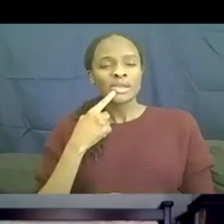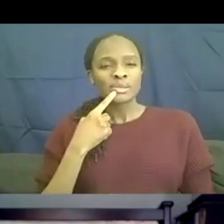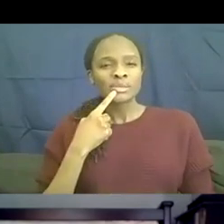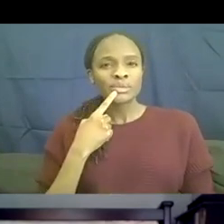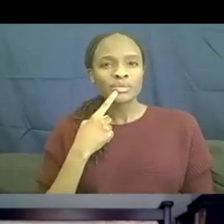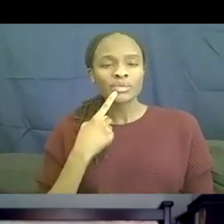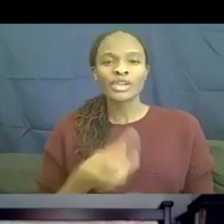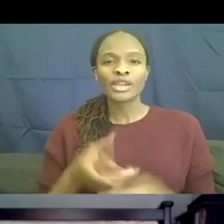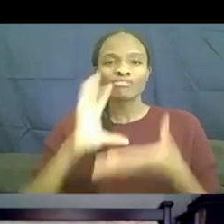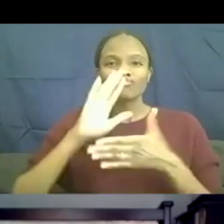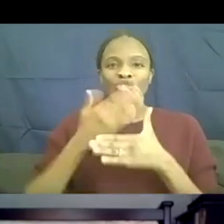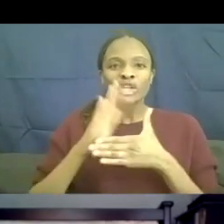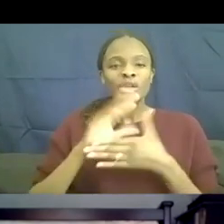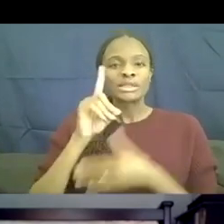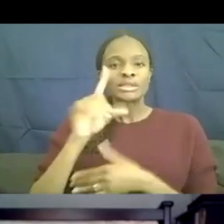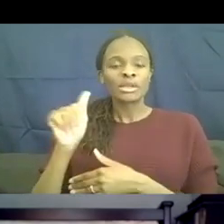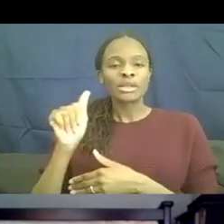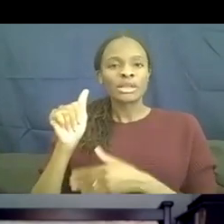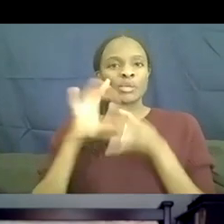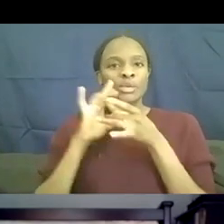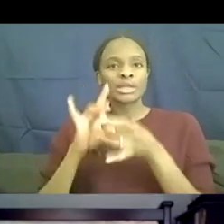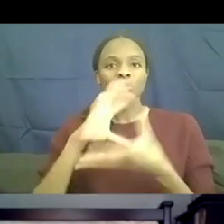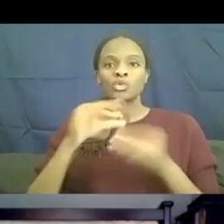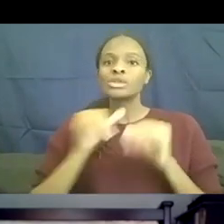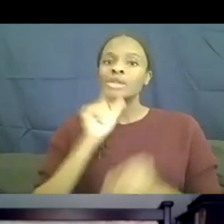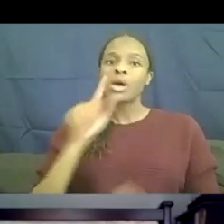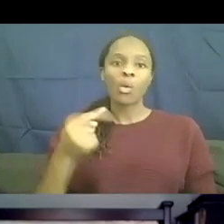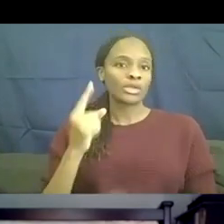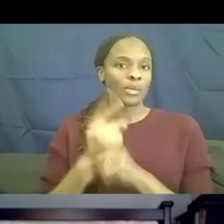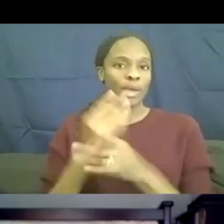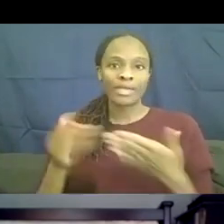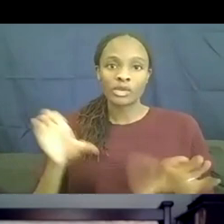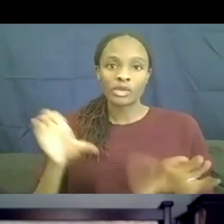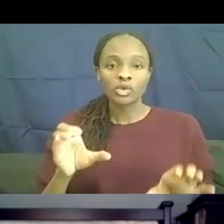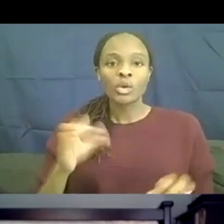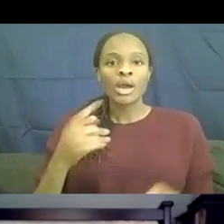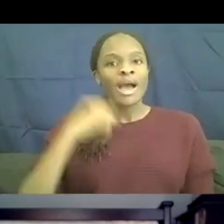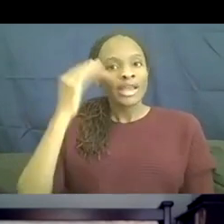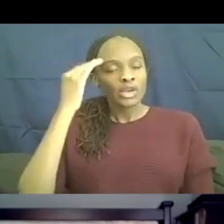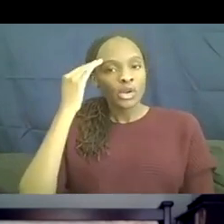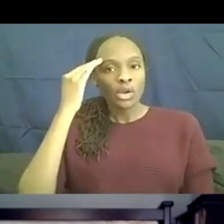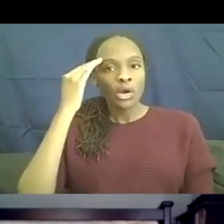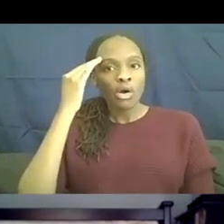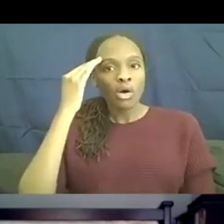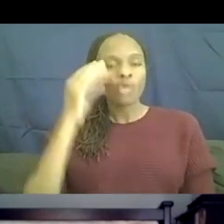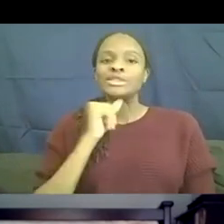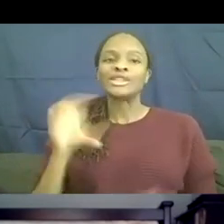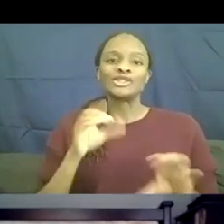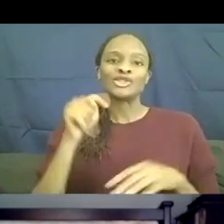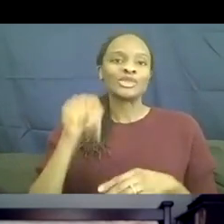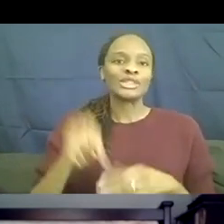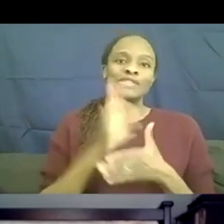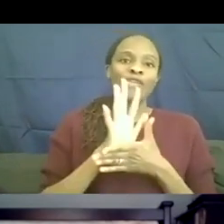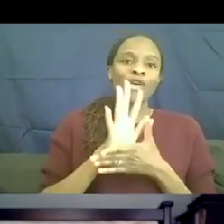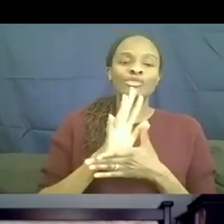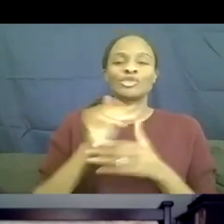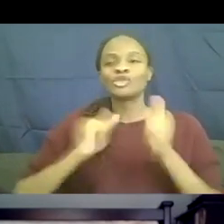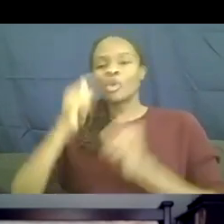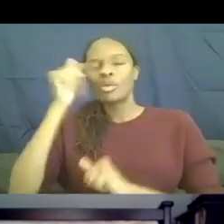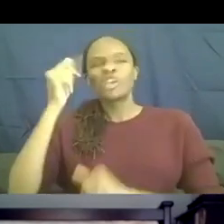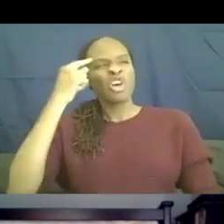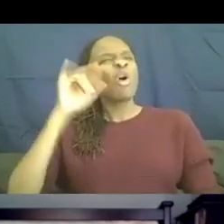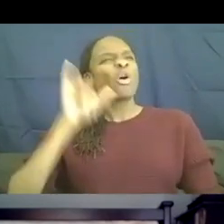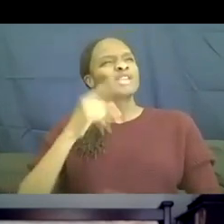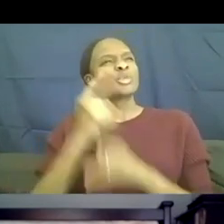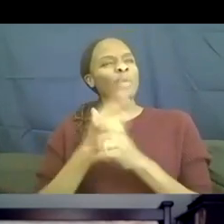stories is not only like the right thing to do. And I know you didn't do these, the, these films in the show just because you thought it was the right thing to do,